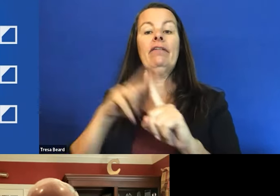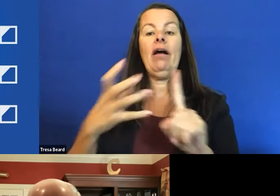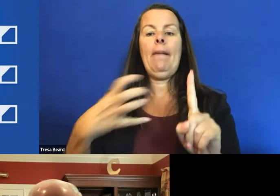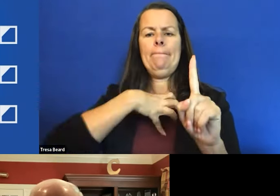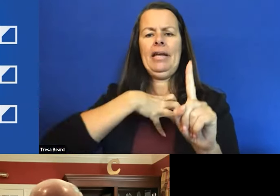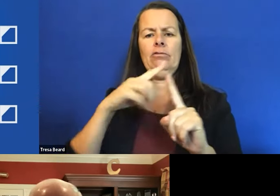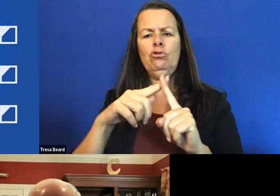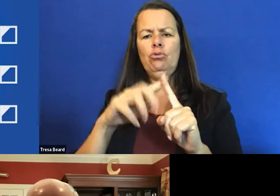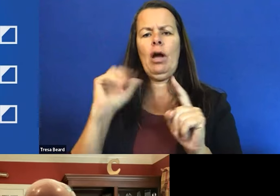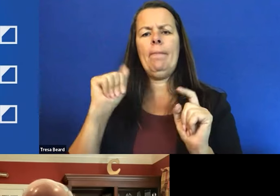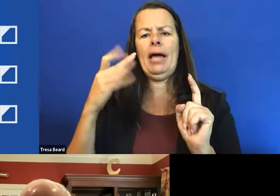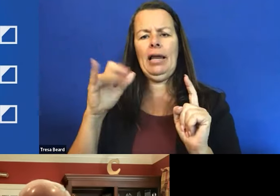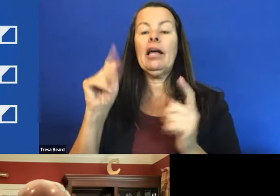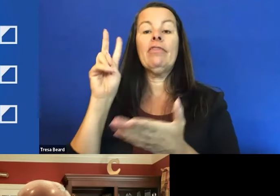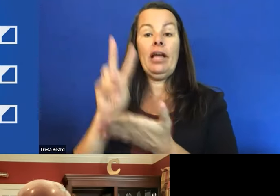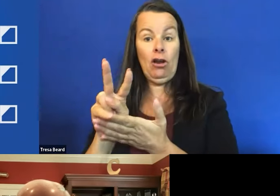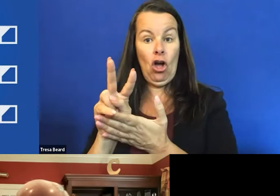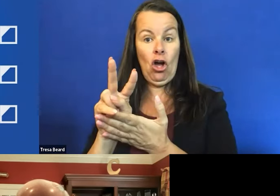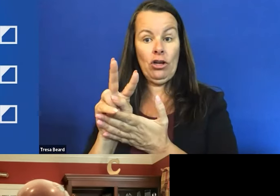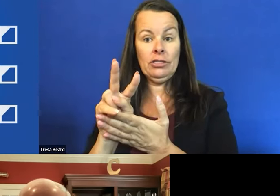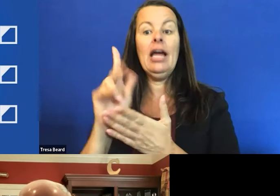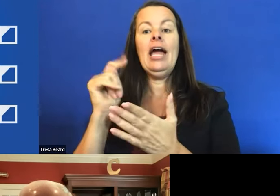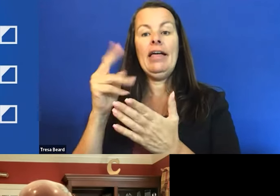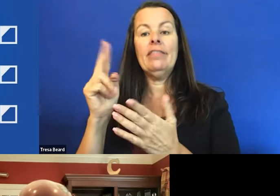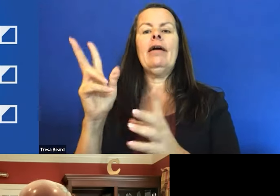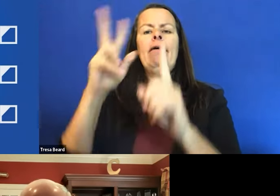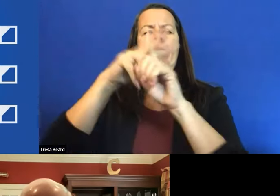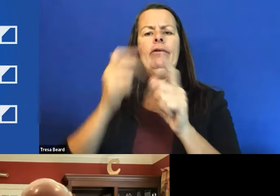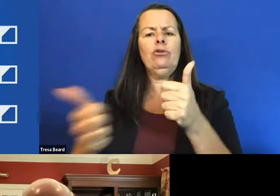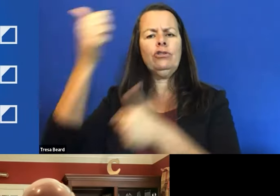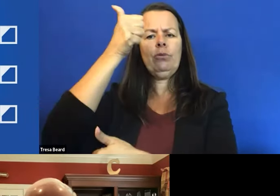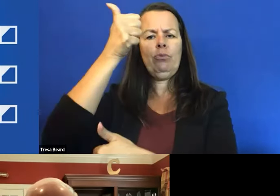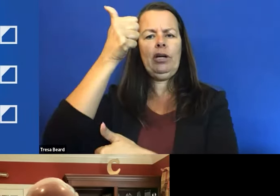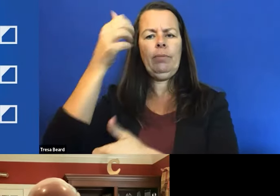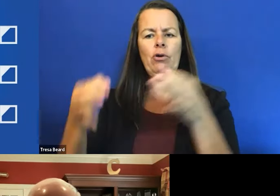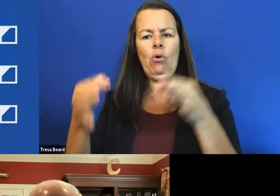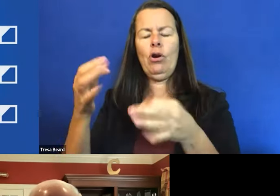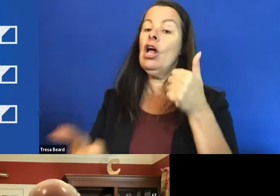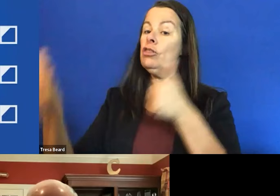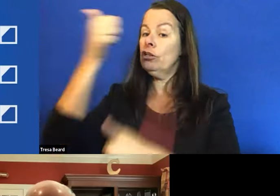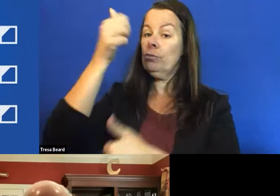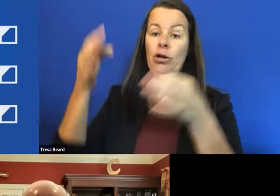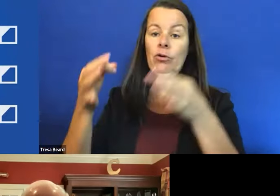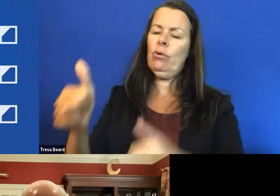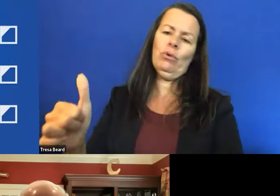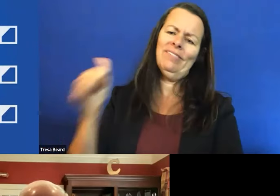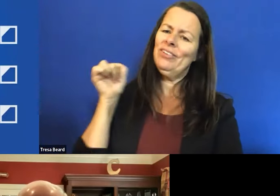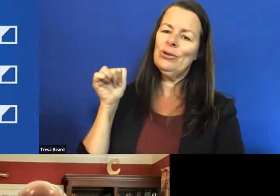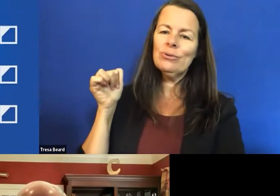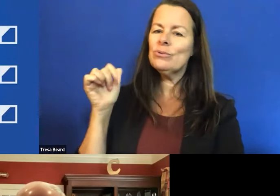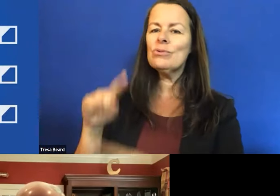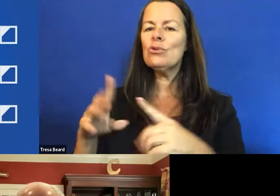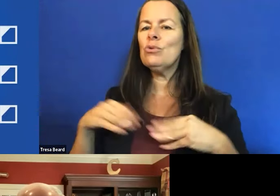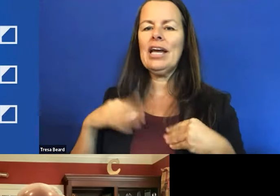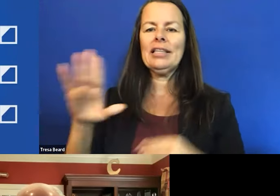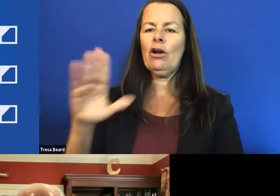court. They lost in the appellate court, and then they appealed to the Supreme Court. The Supreme Court refused to take their appeal.